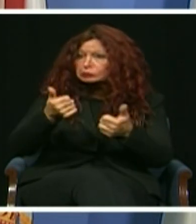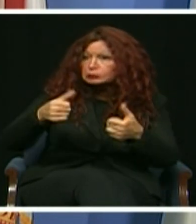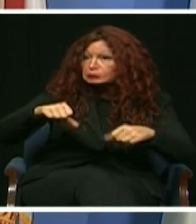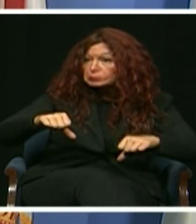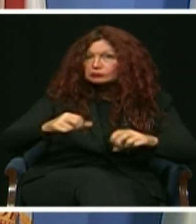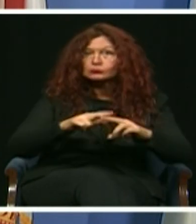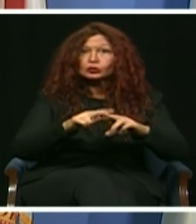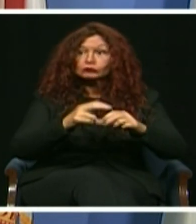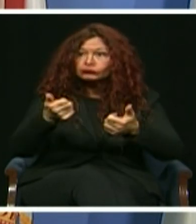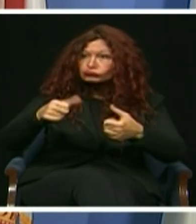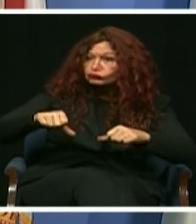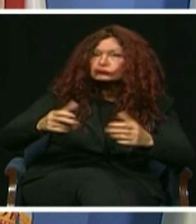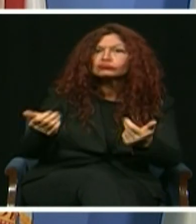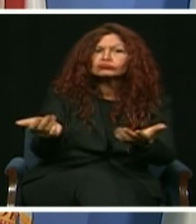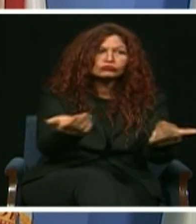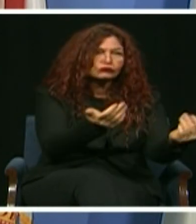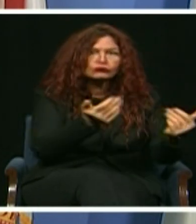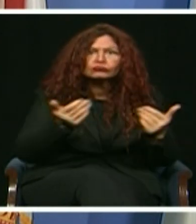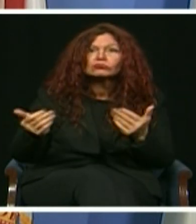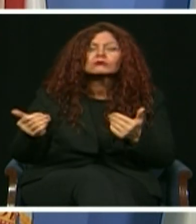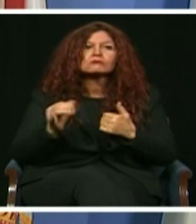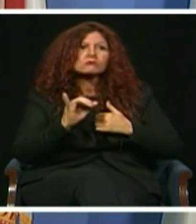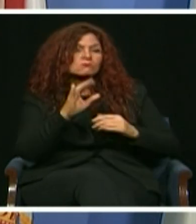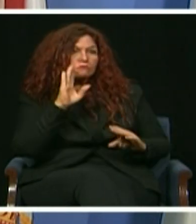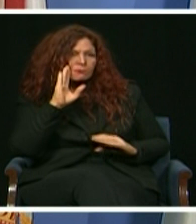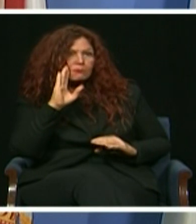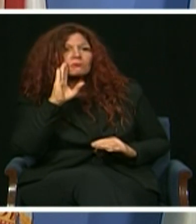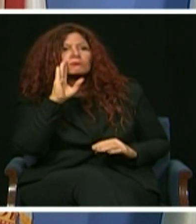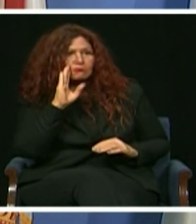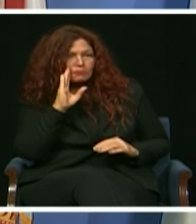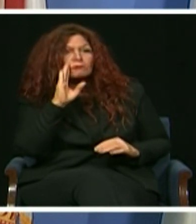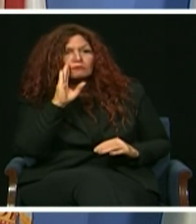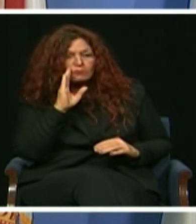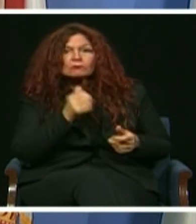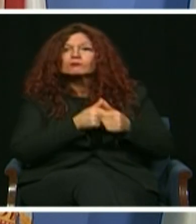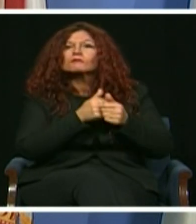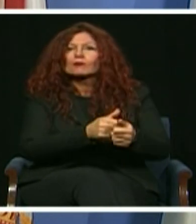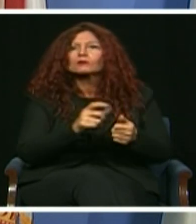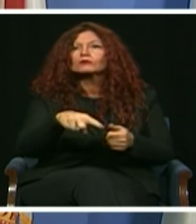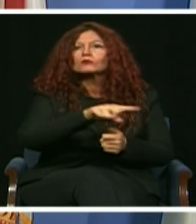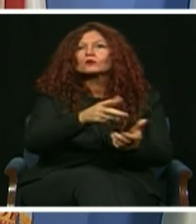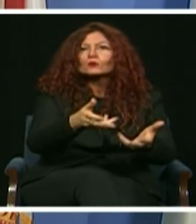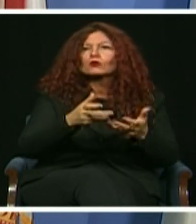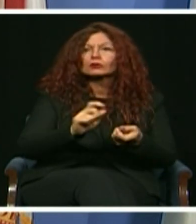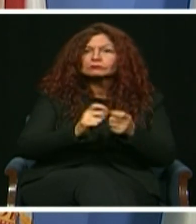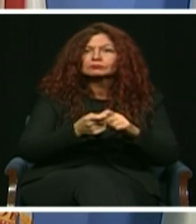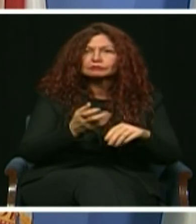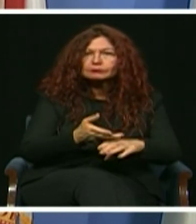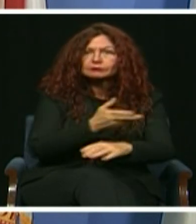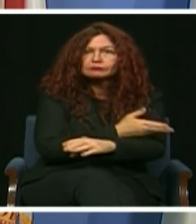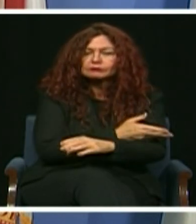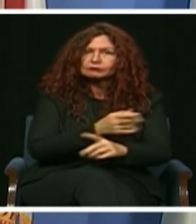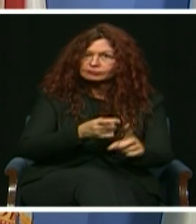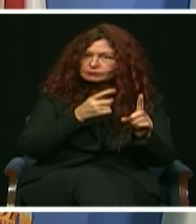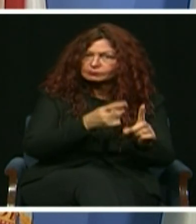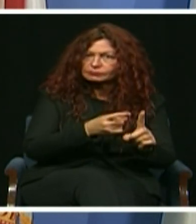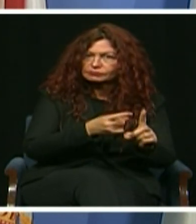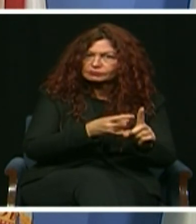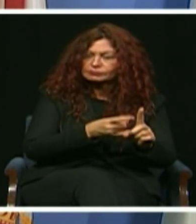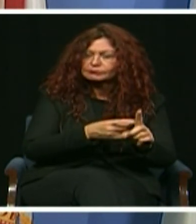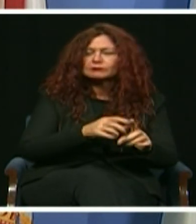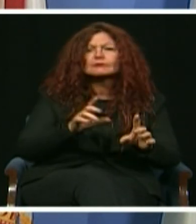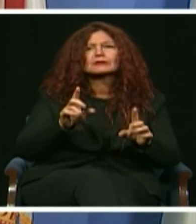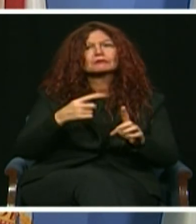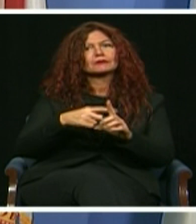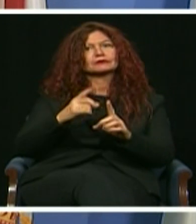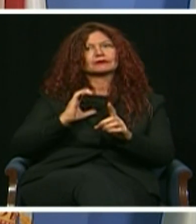It's this type of collaboration that will be key to our success, and we should lift up where that's already happening. We